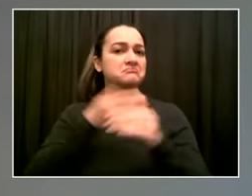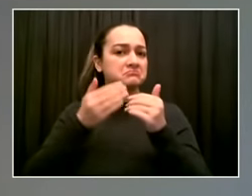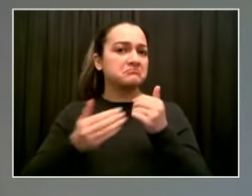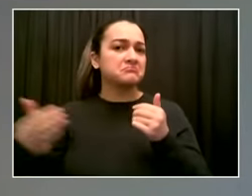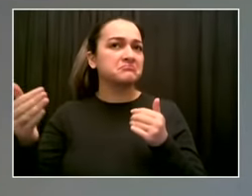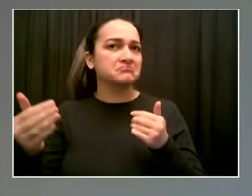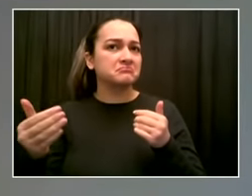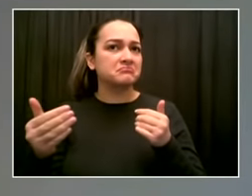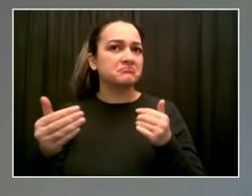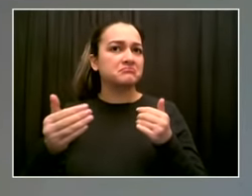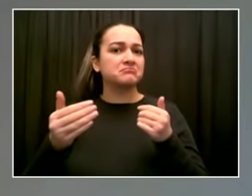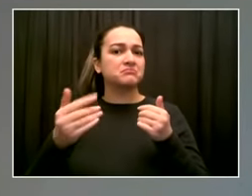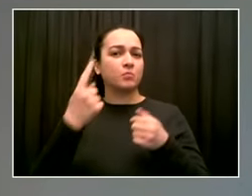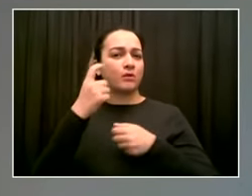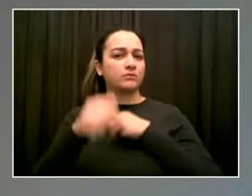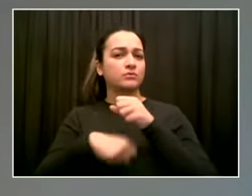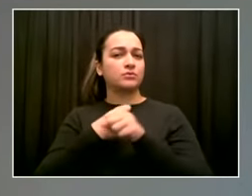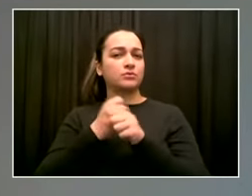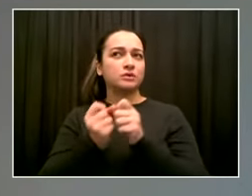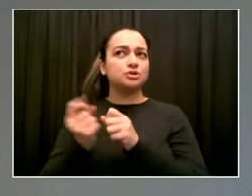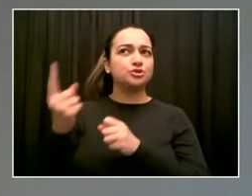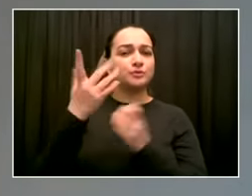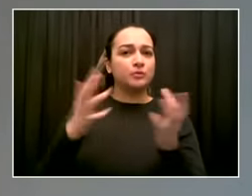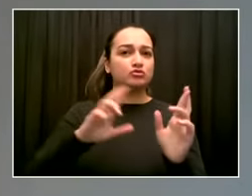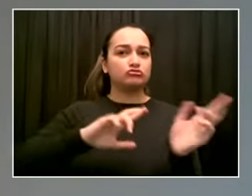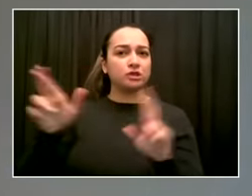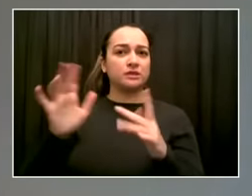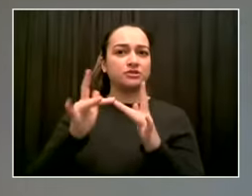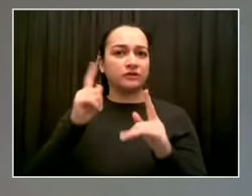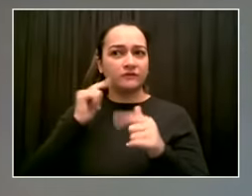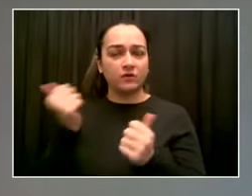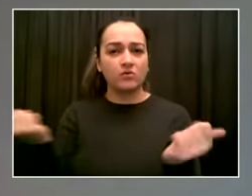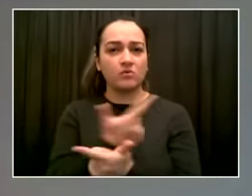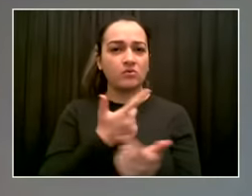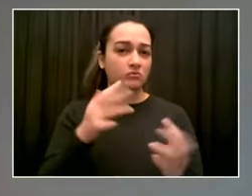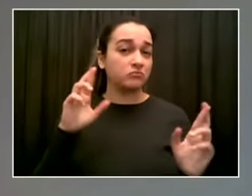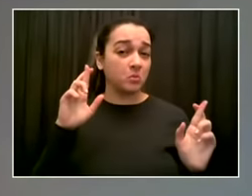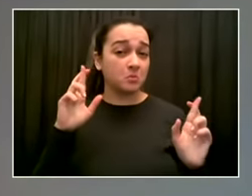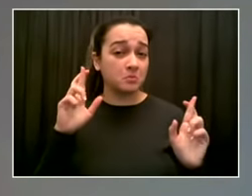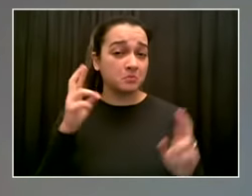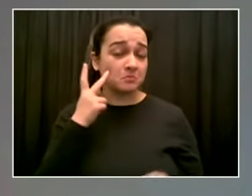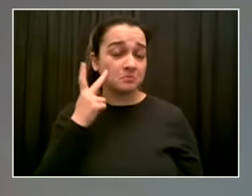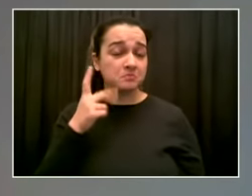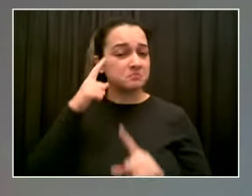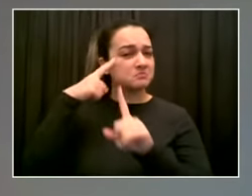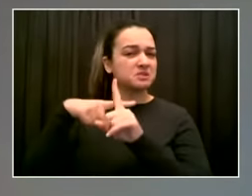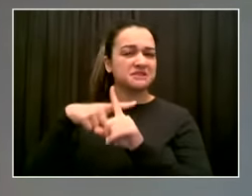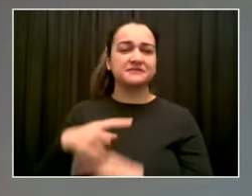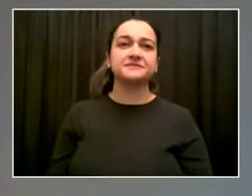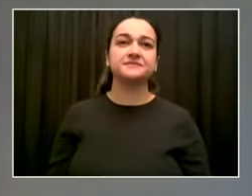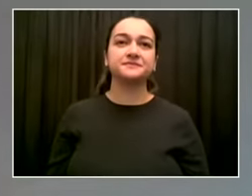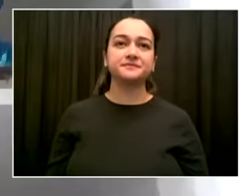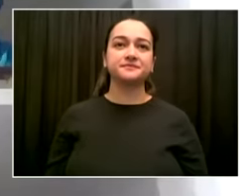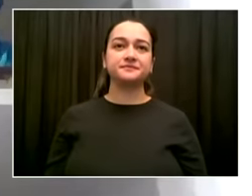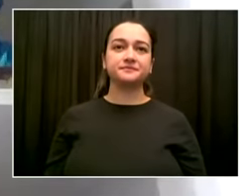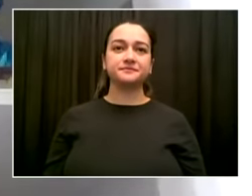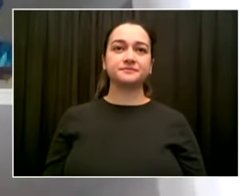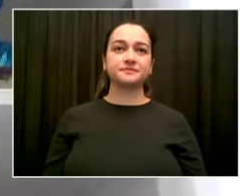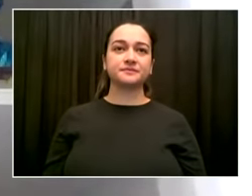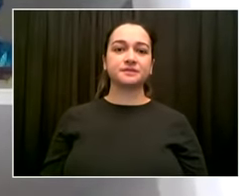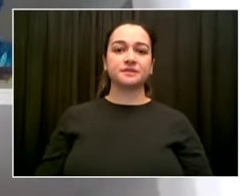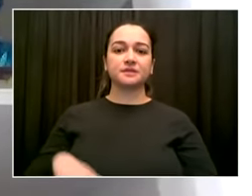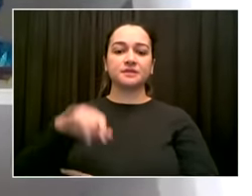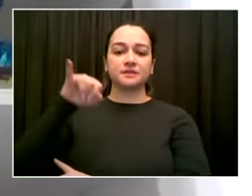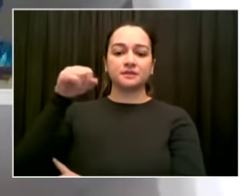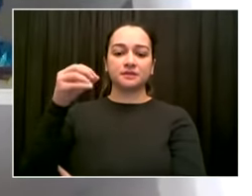And I'll turn to John. John. Thank you so much. It has been has been said so well. When we talk about broadband, we're